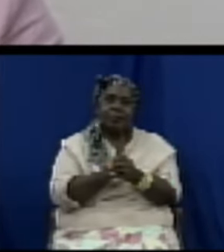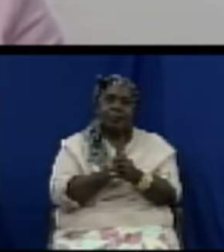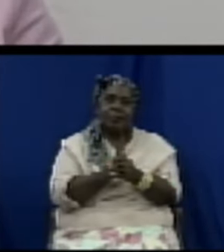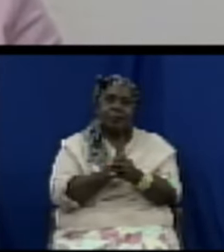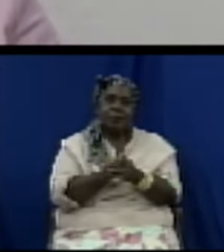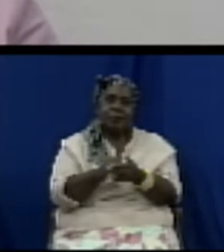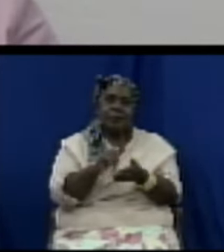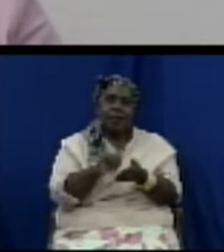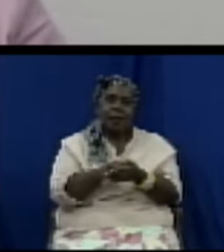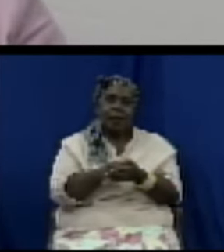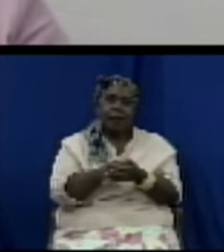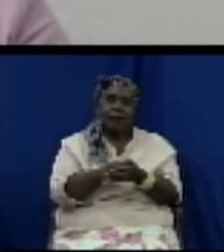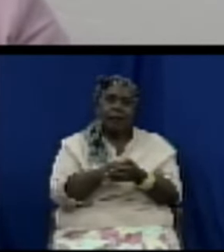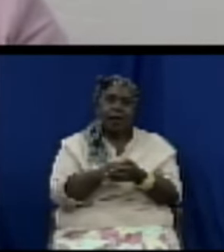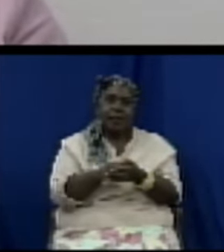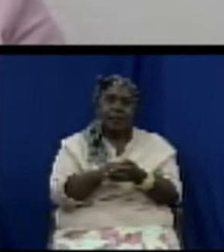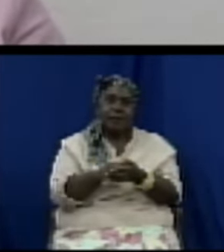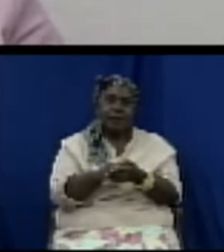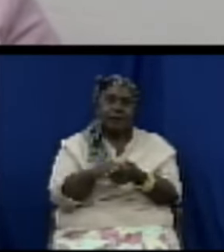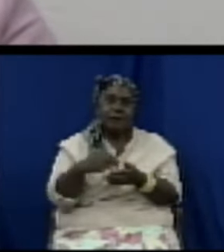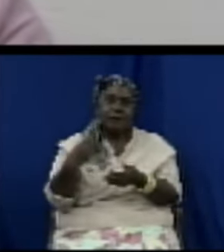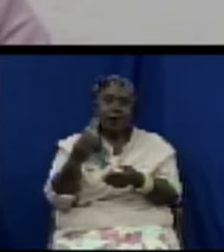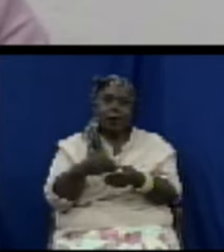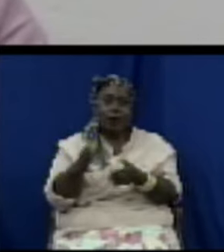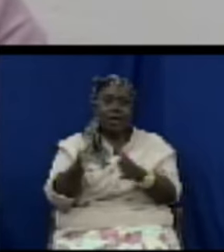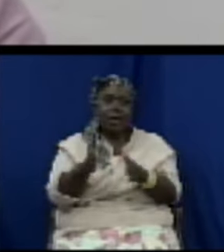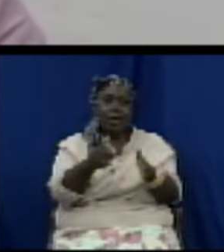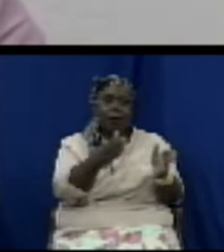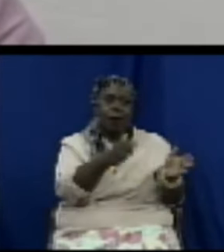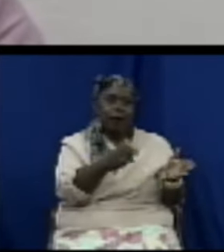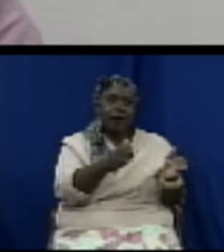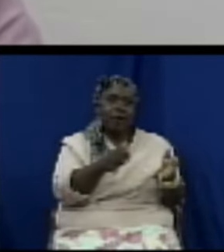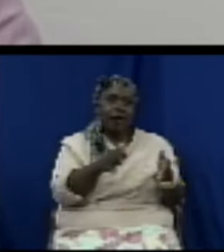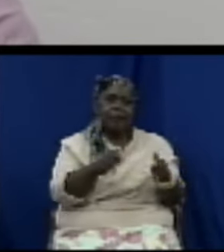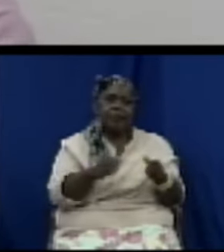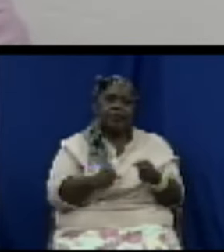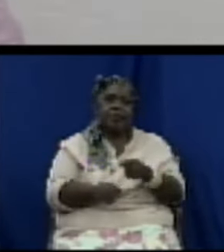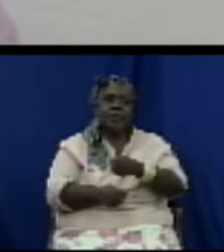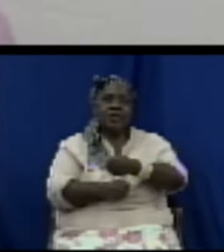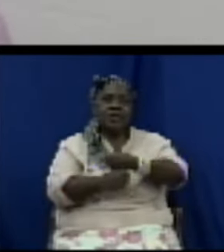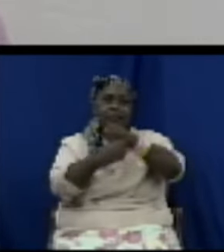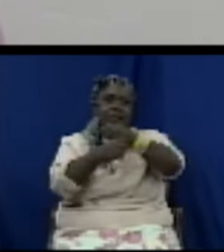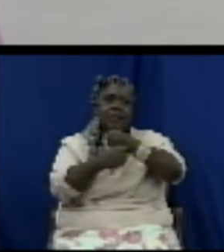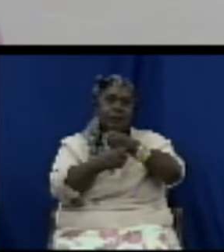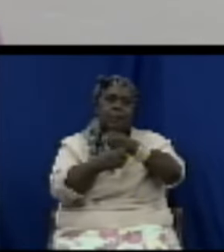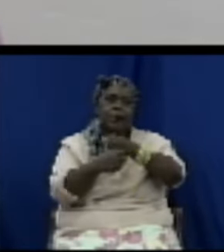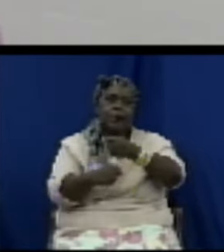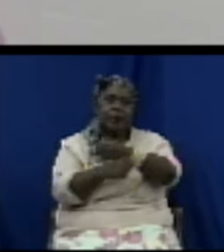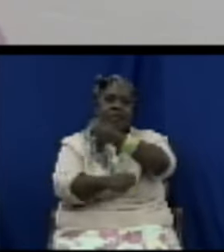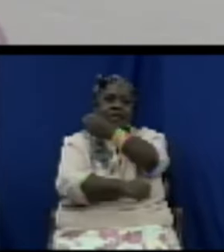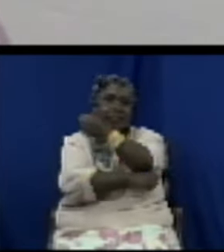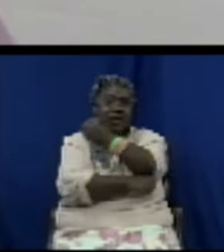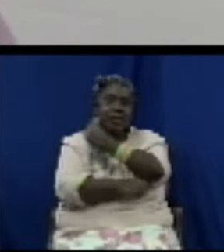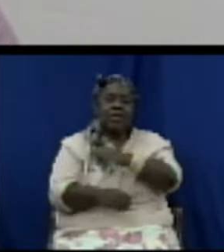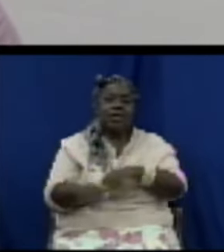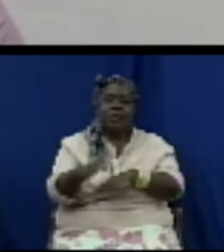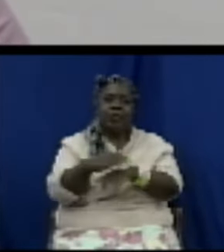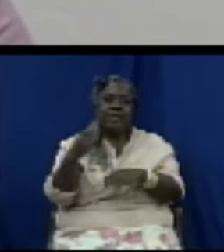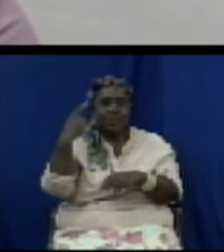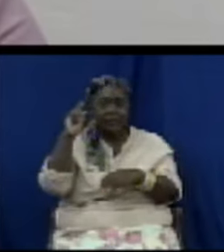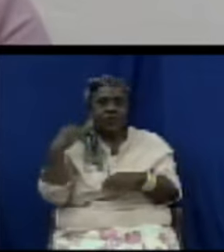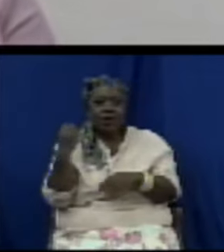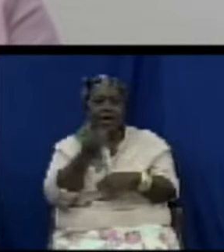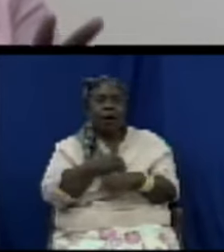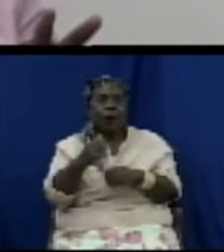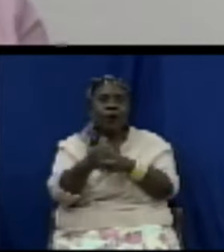legislative agenda prepares a very solid base for the transition of our country to a sustainable island state